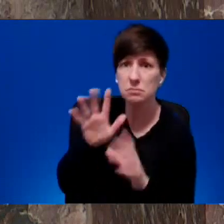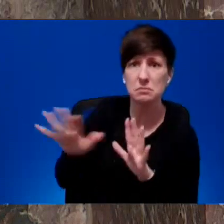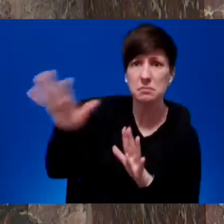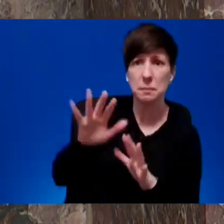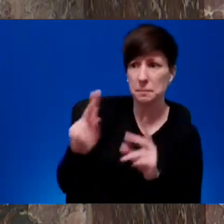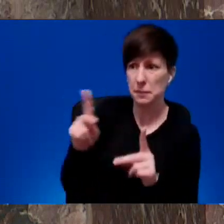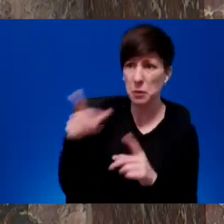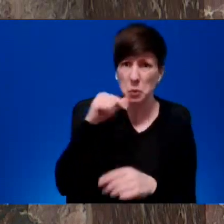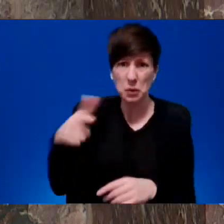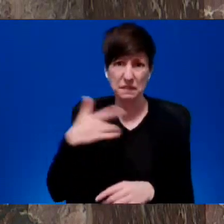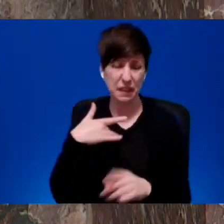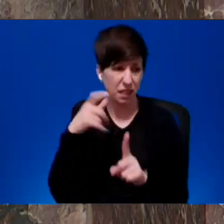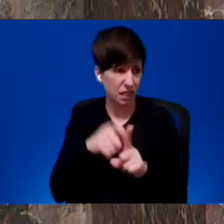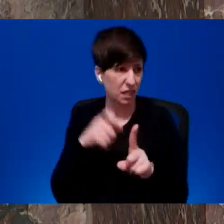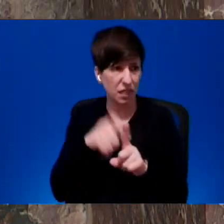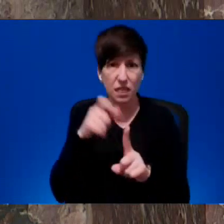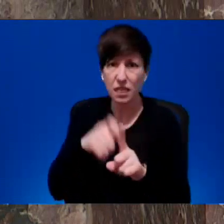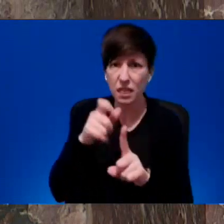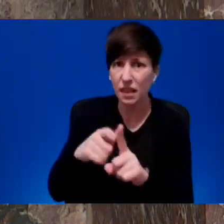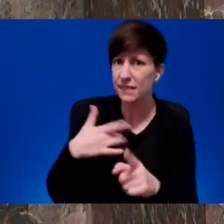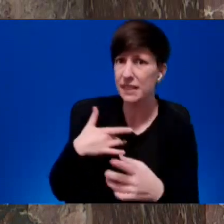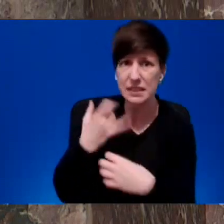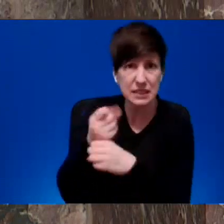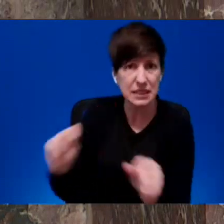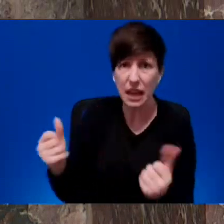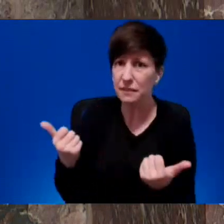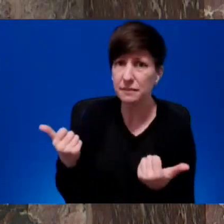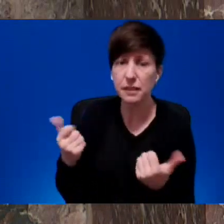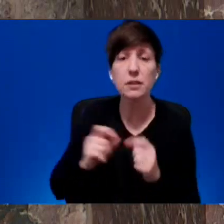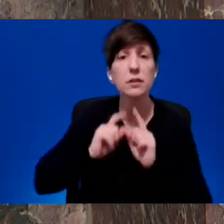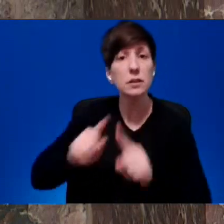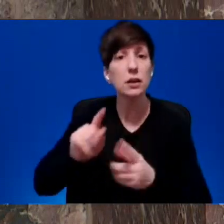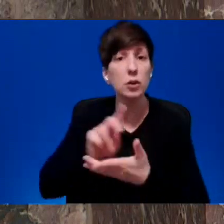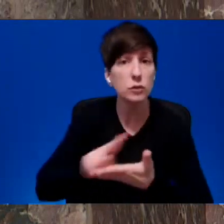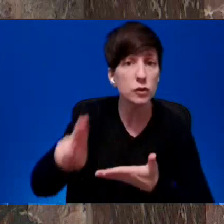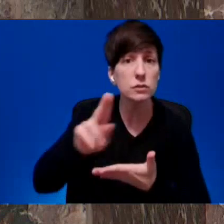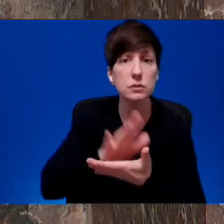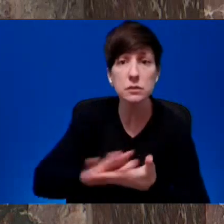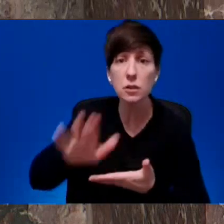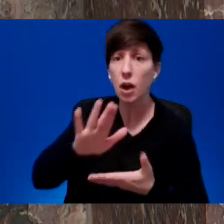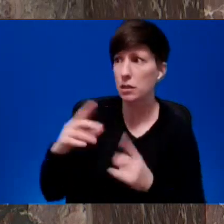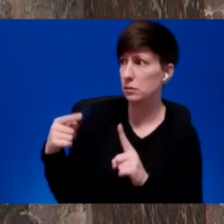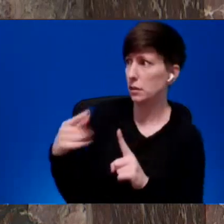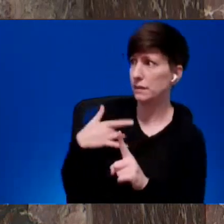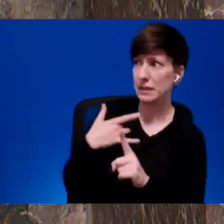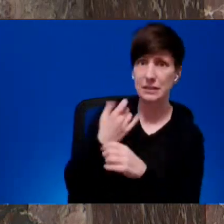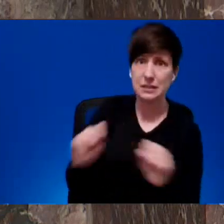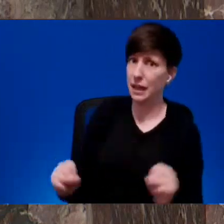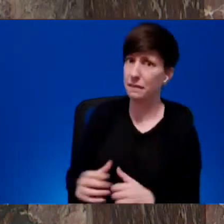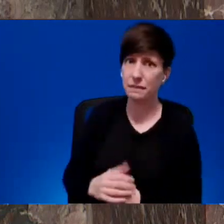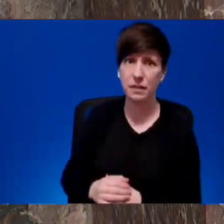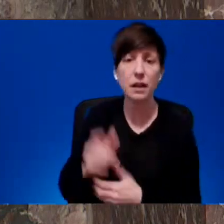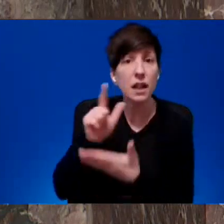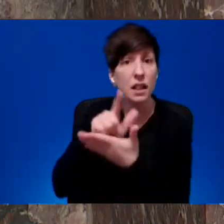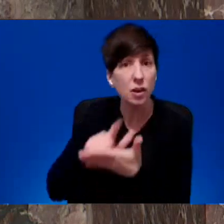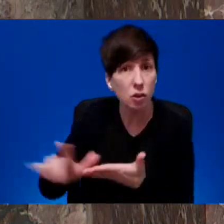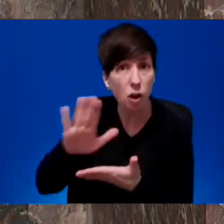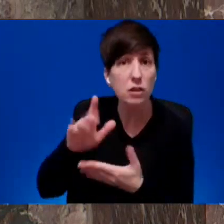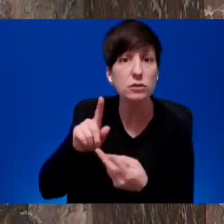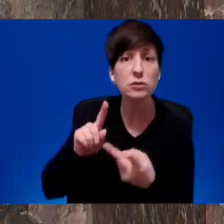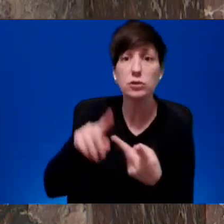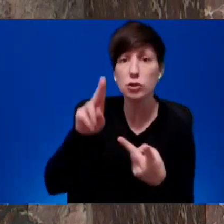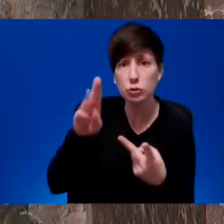who no longer feel safe on university and college campuses, including at Langara College, UBC and SFU.